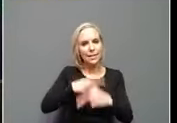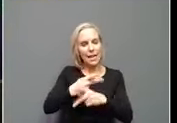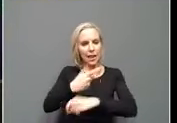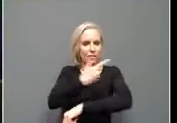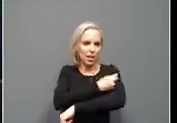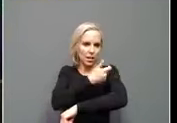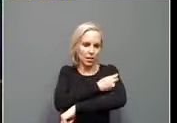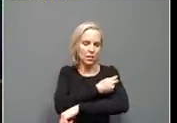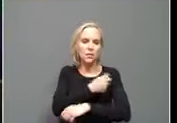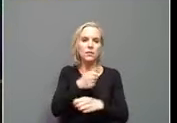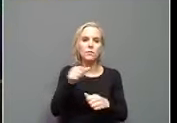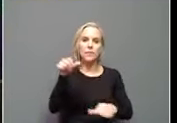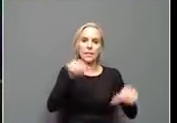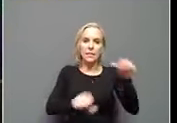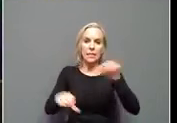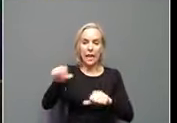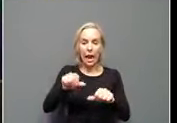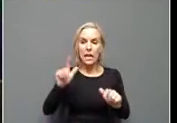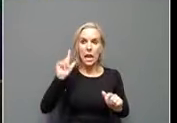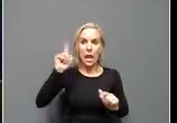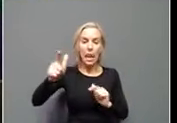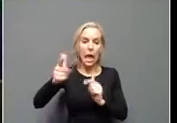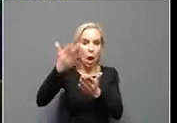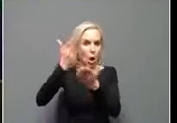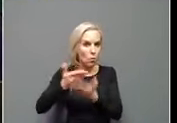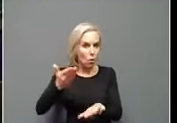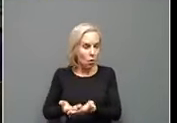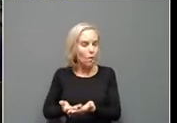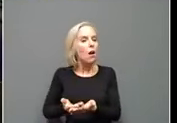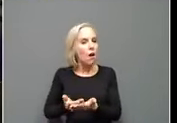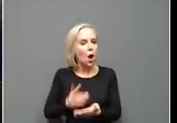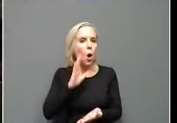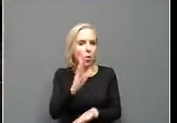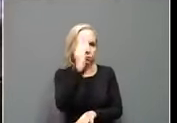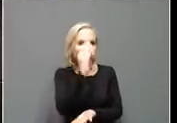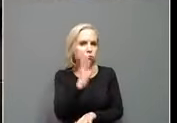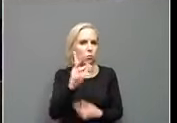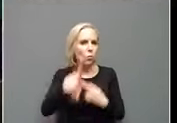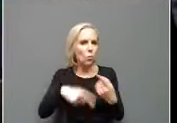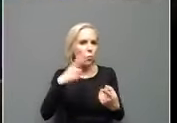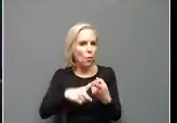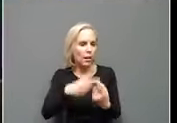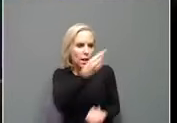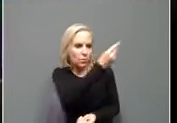science later shows otherwise, then we'll update you on that when we reach that point. Thank you. Thank you.